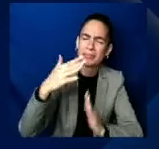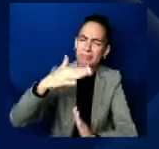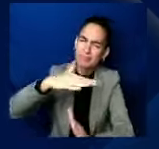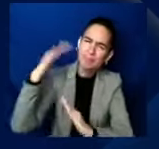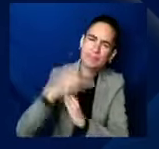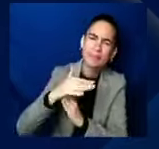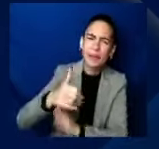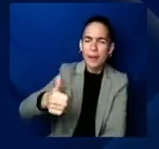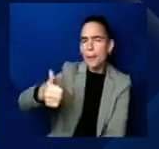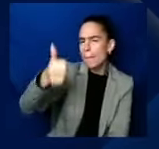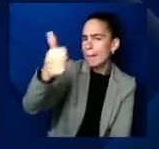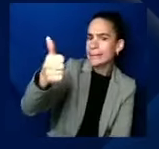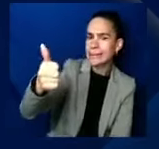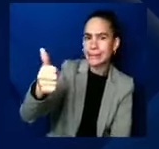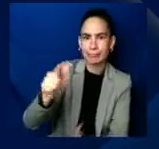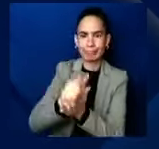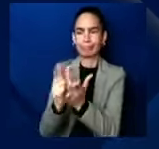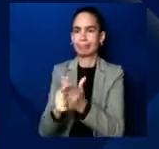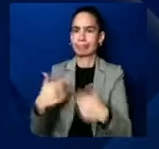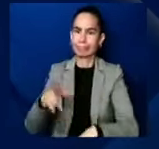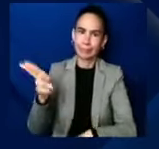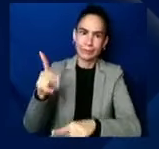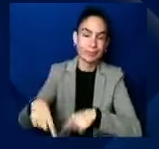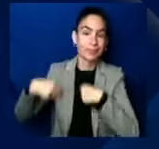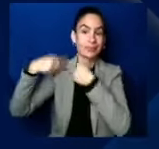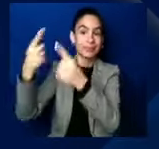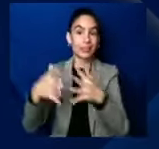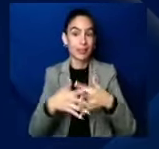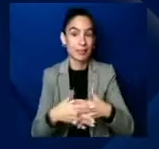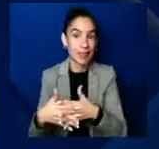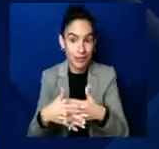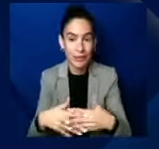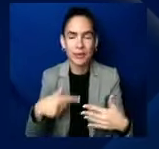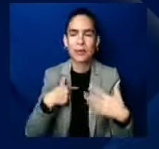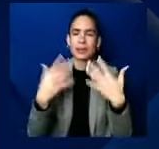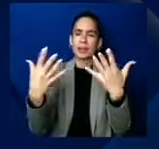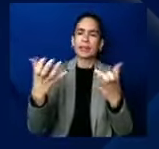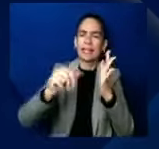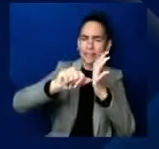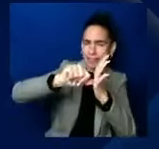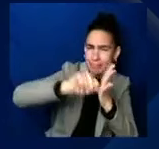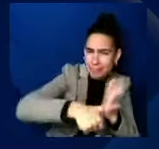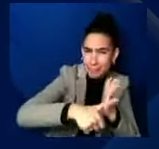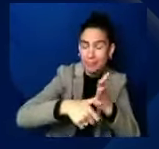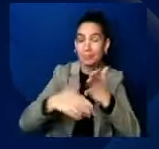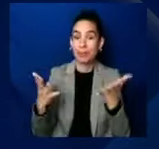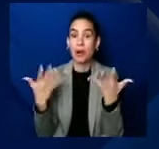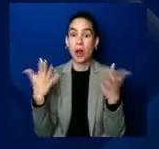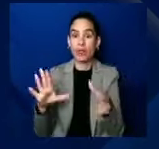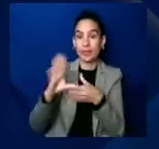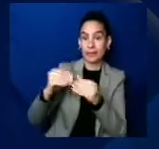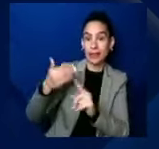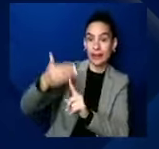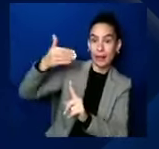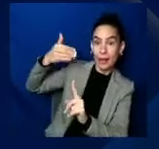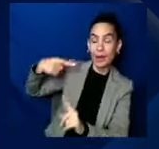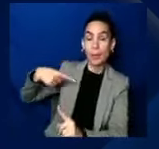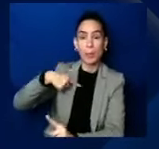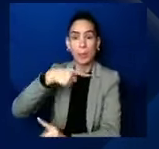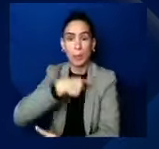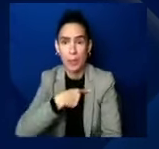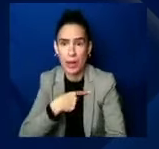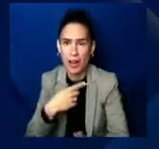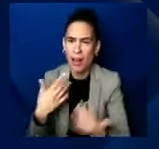the summit, but I want to reemphasize it here on this particular panel that we are the wealthiest nation in the world, but have the shameful distinction